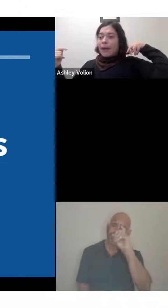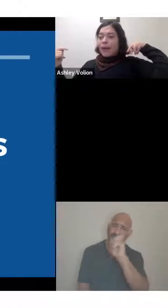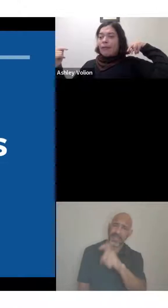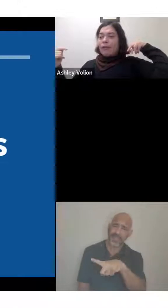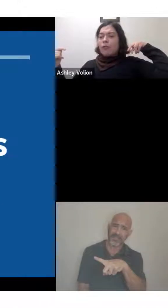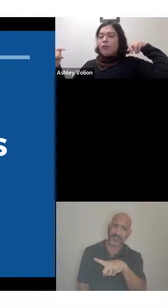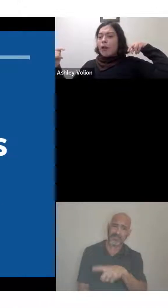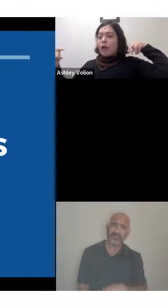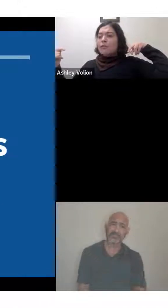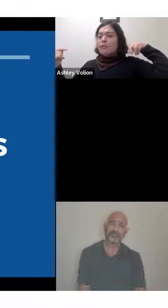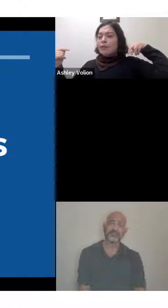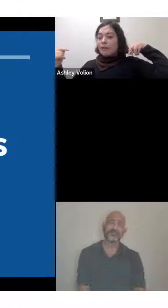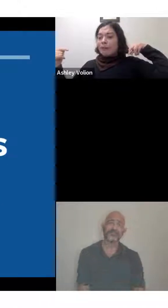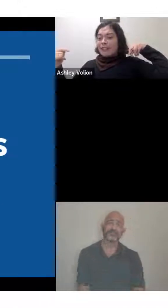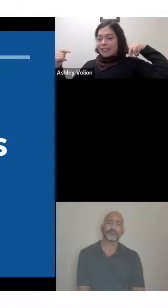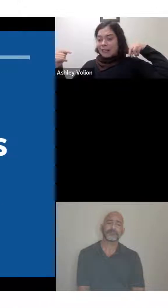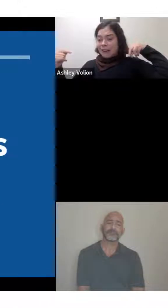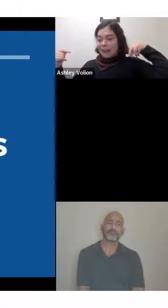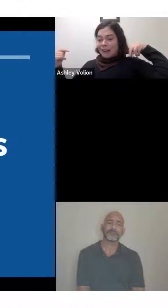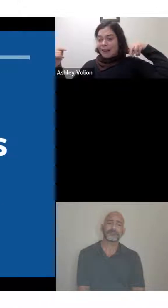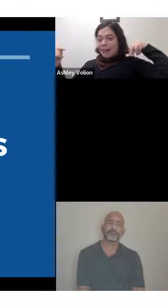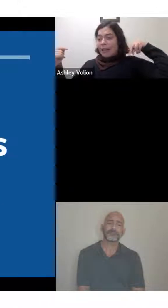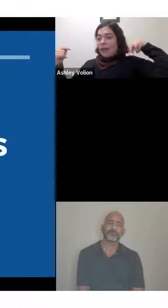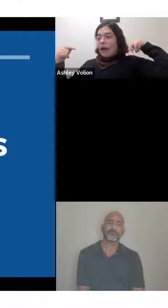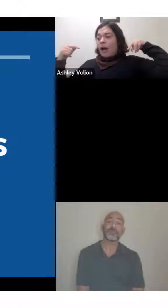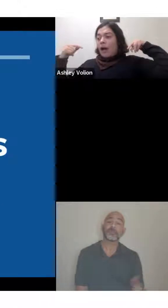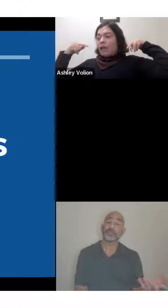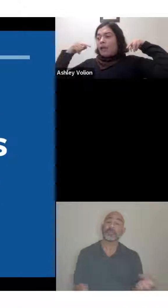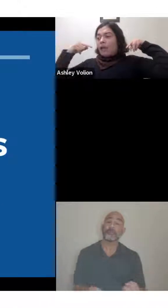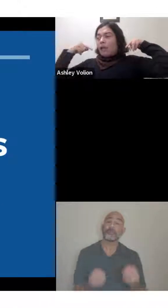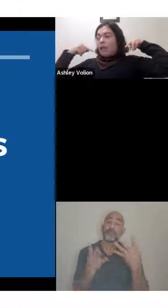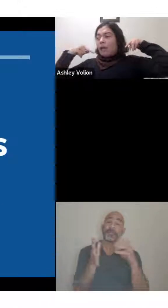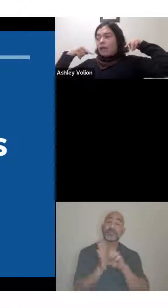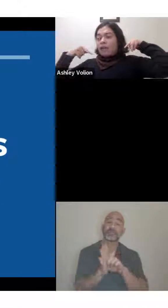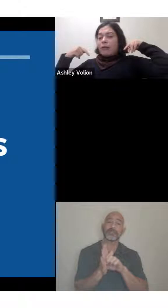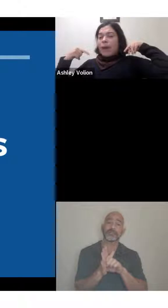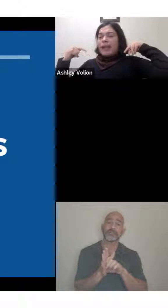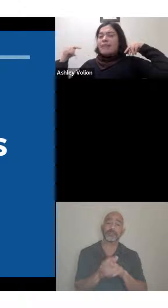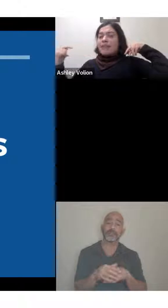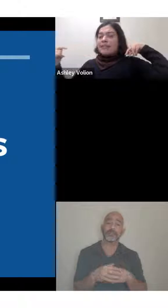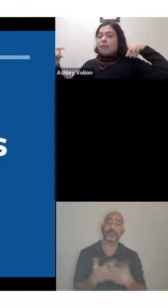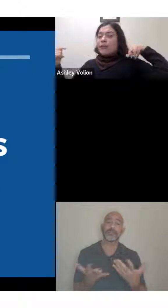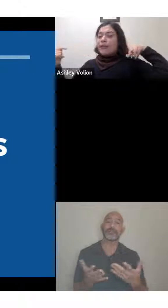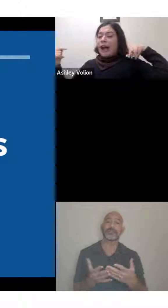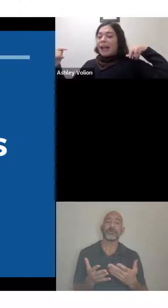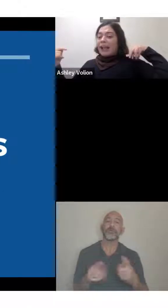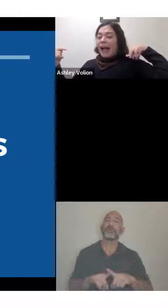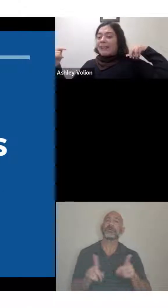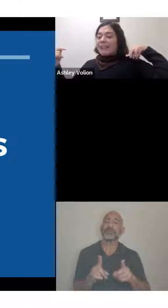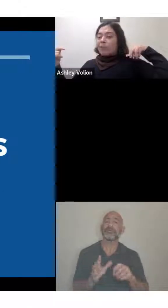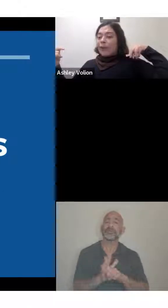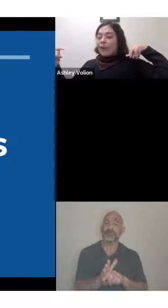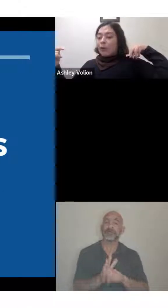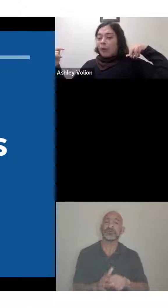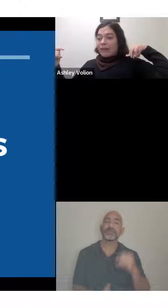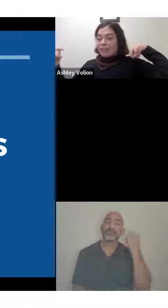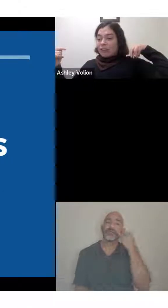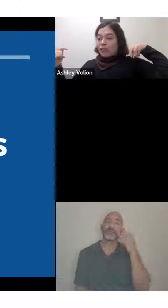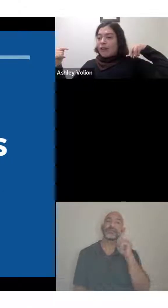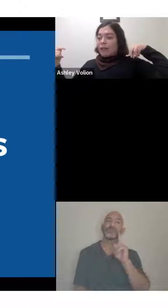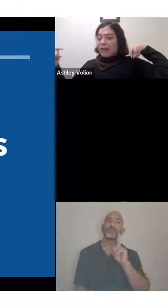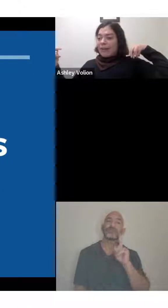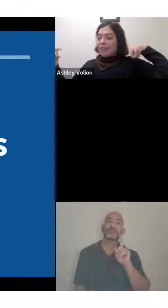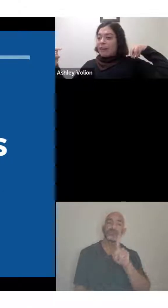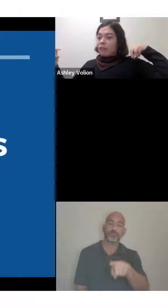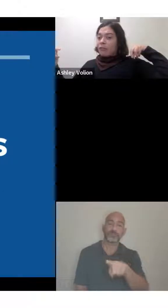But if you go to a restaurant, your waitress would not guess what you want